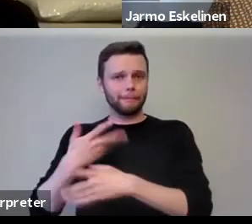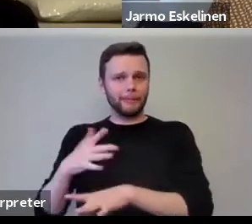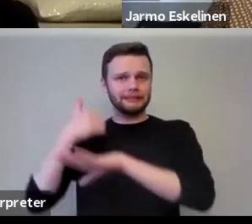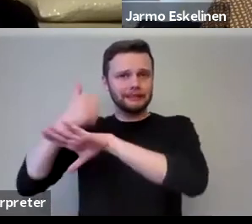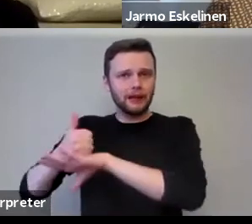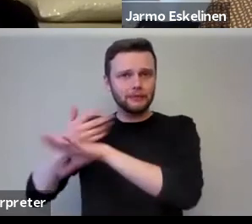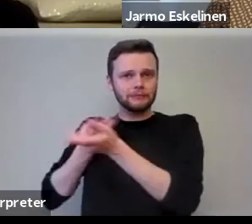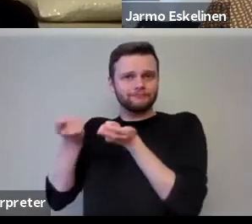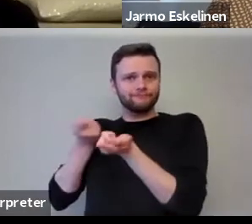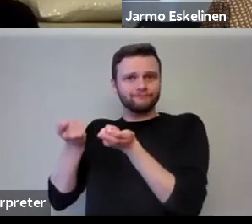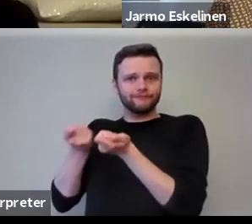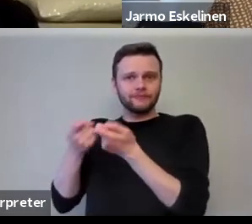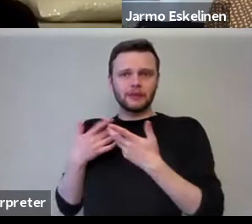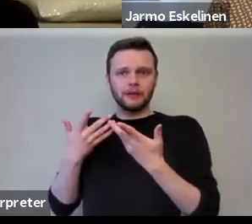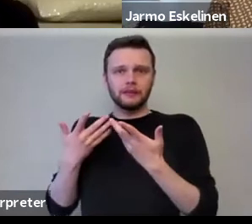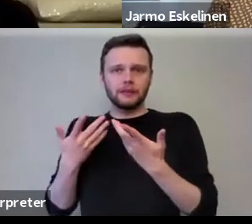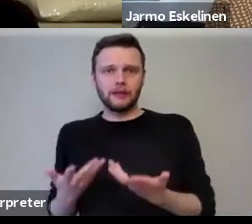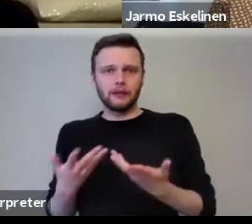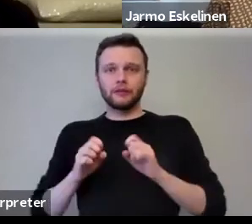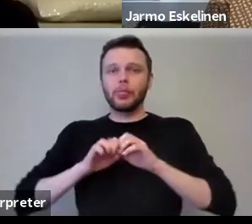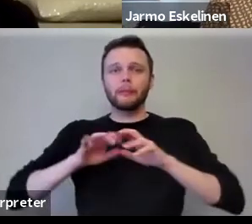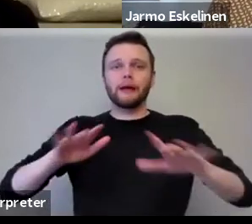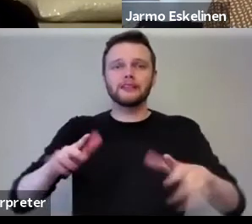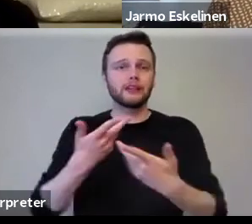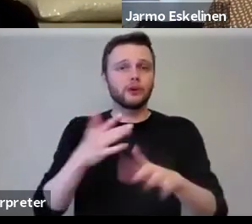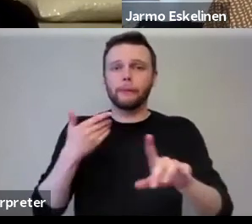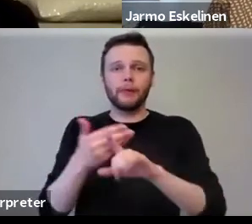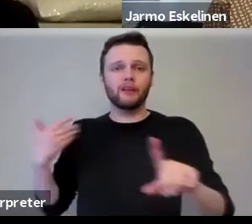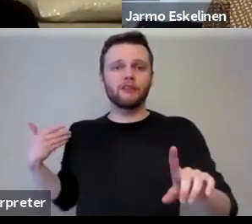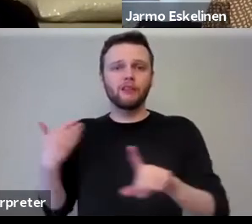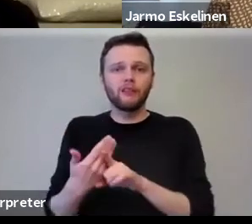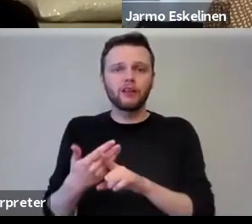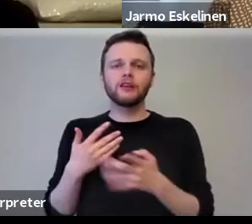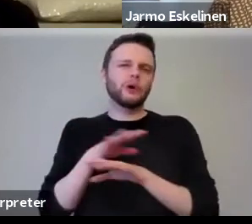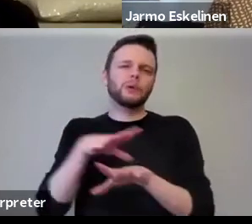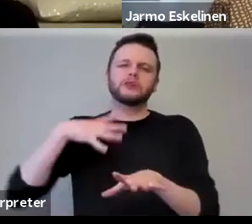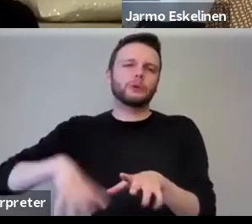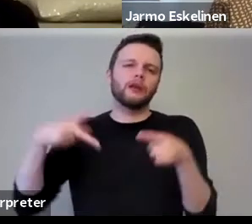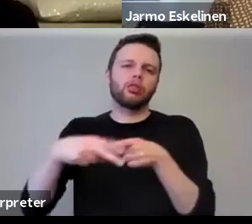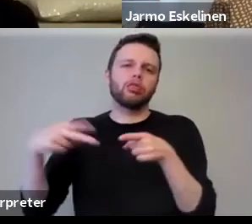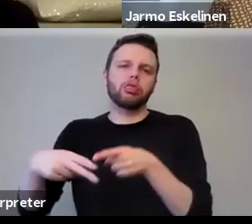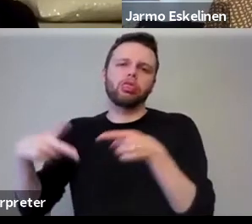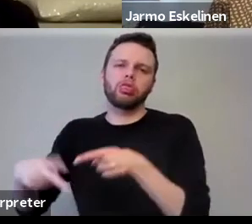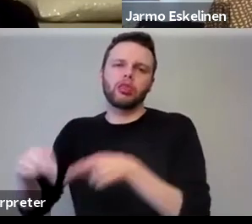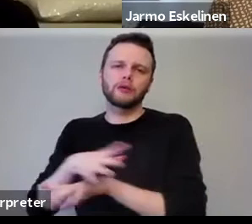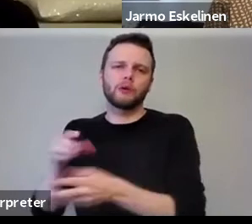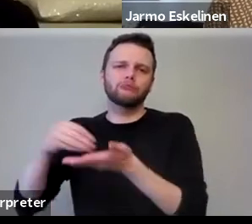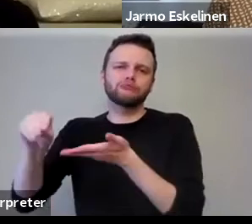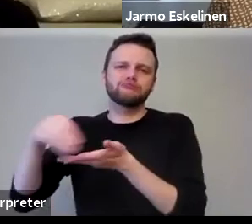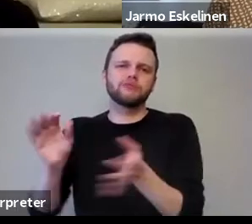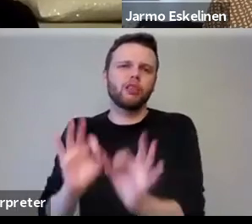such situations because we didn't have a pandemic for a few years. So it's, you know, sunk cost. You don't want to spend the money on it.